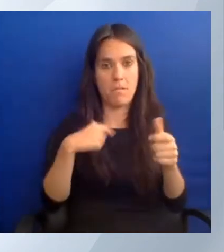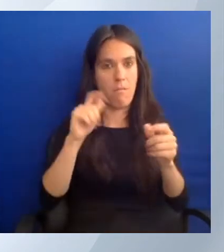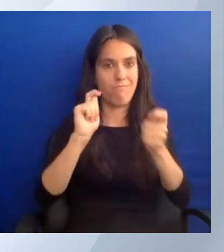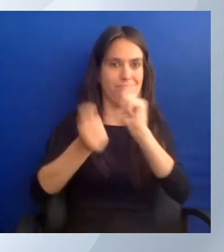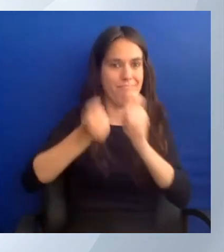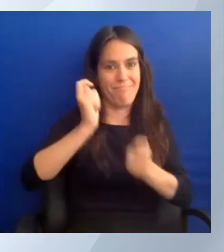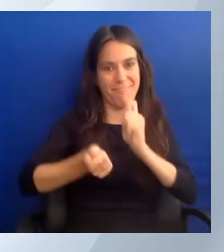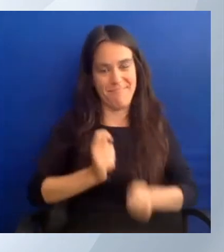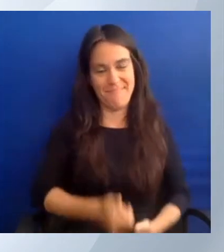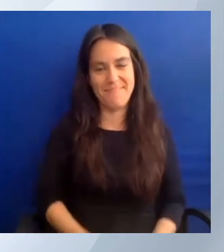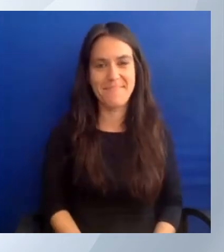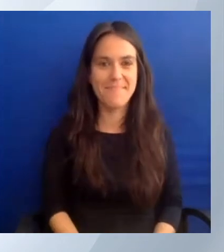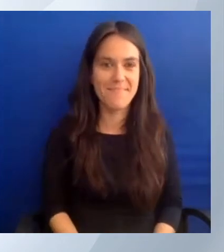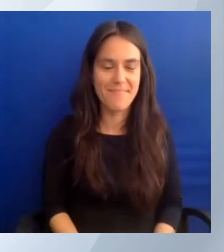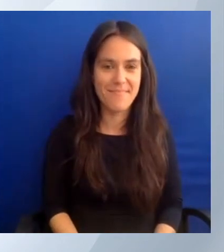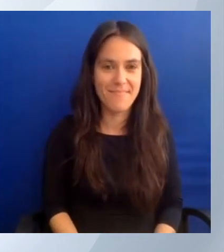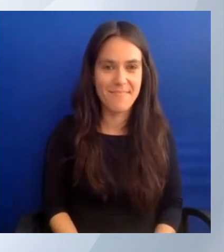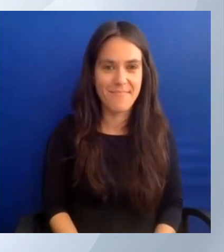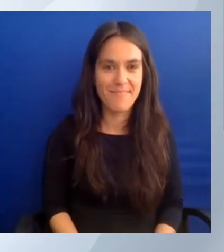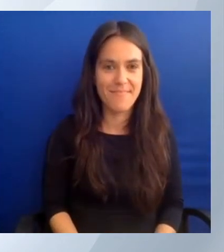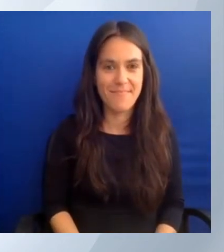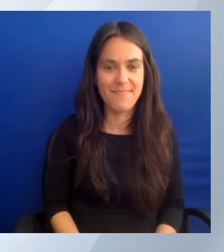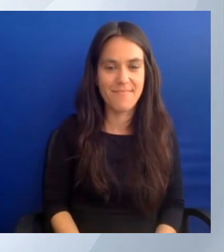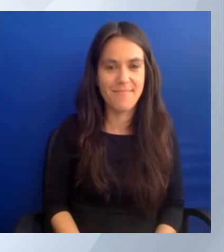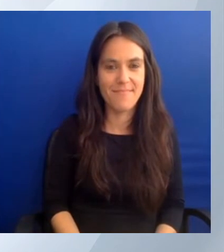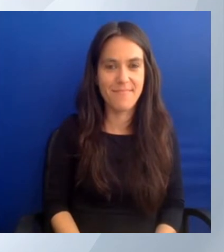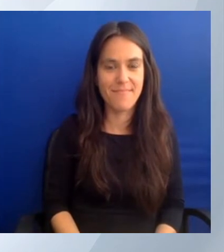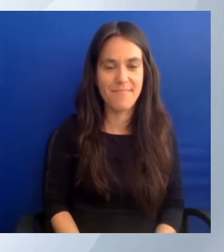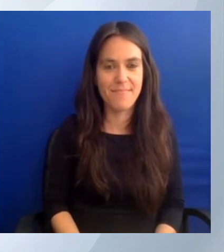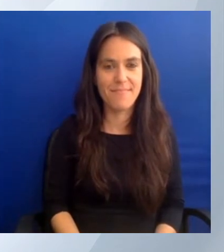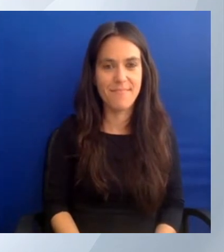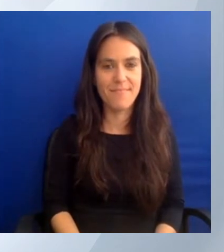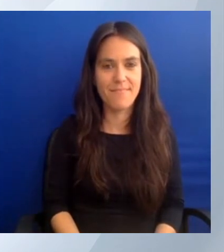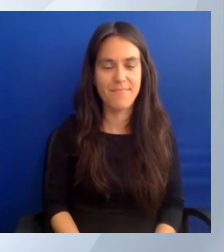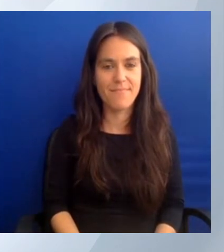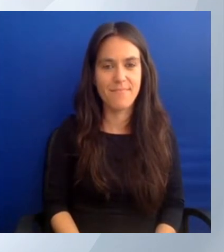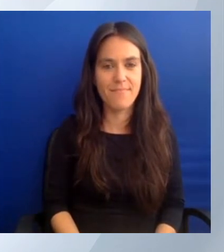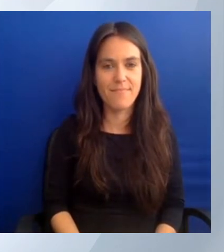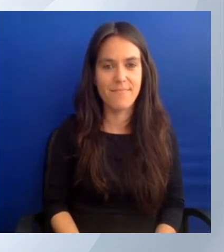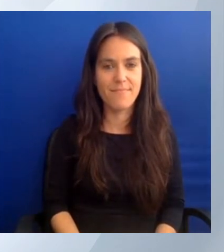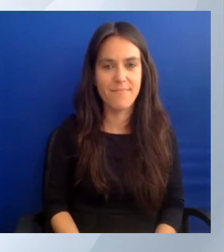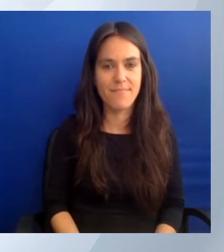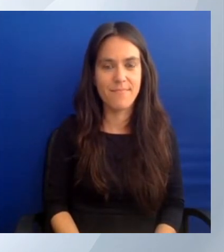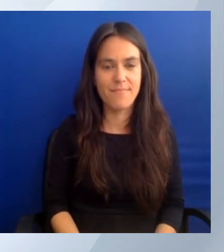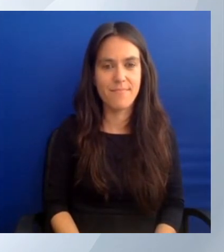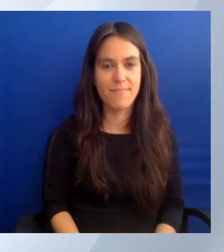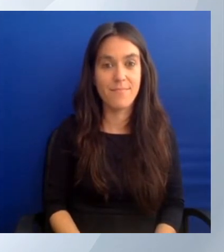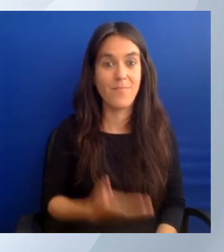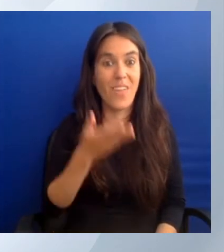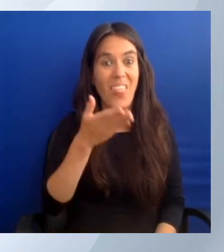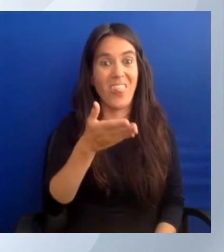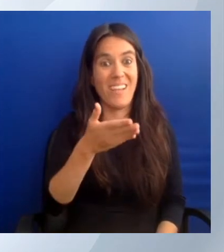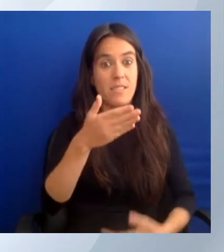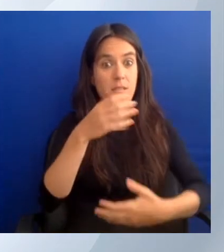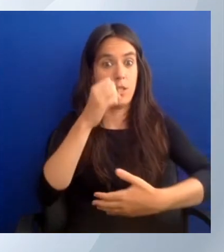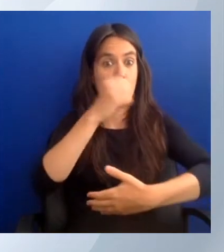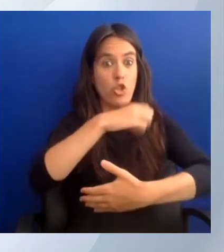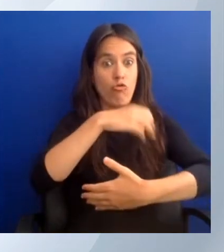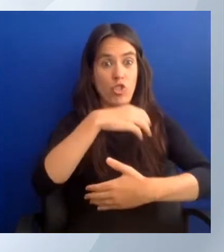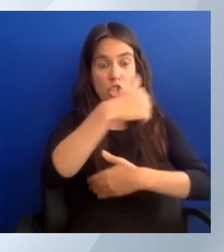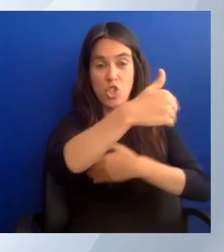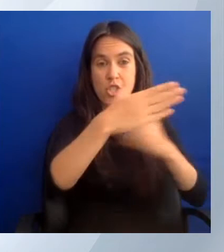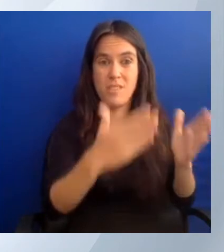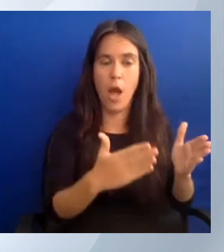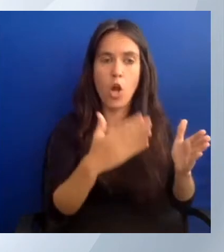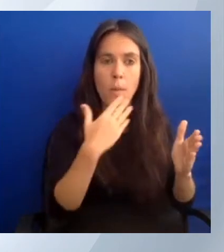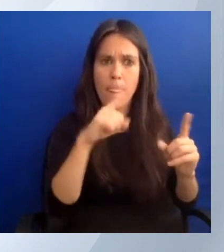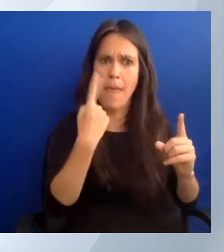And this is just one storage account, but with the option to export a template, there is actually a pretty